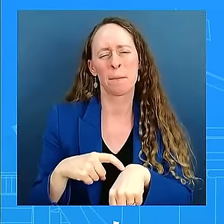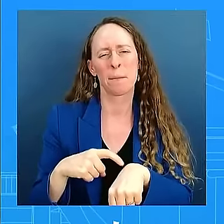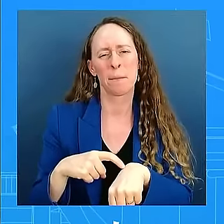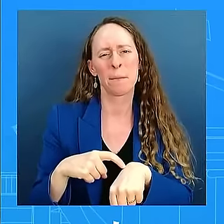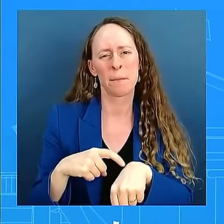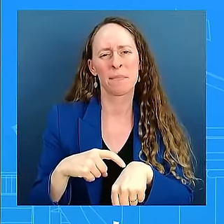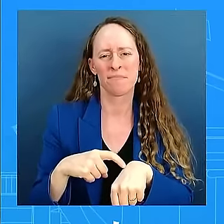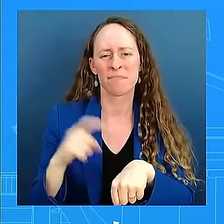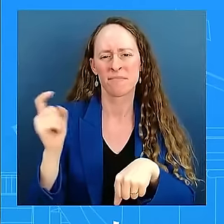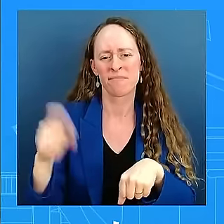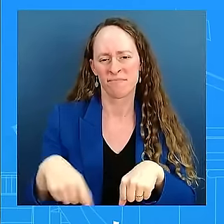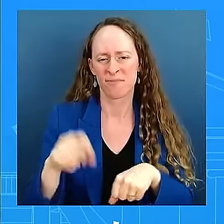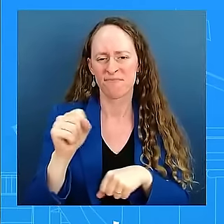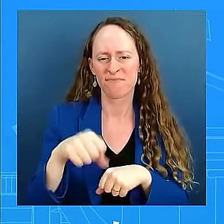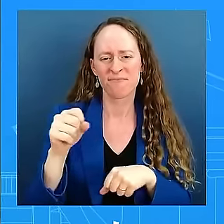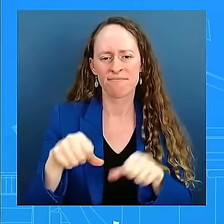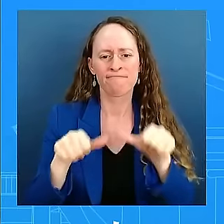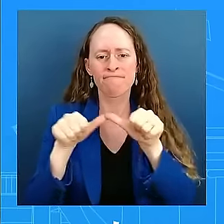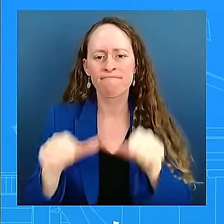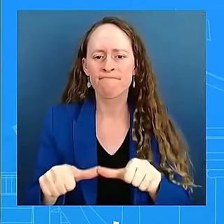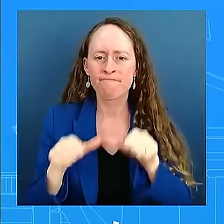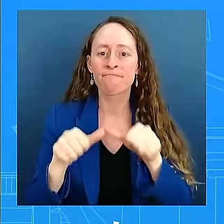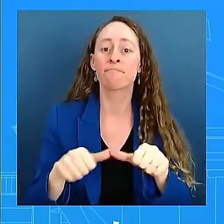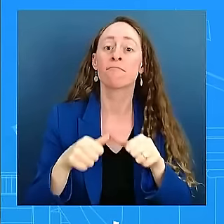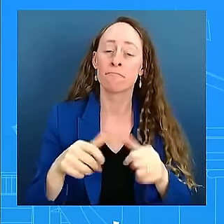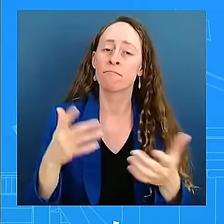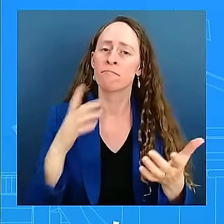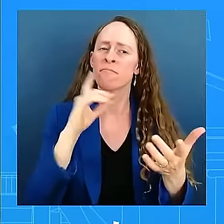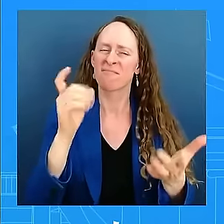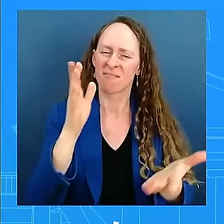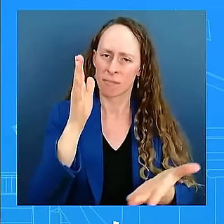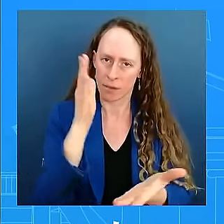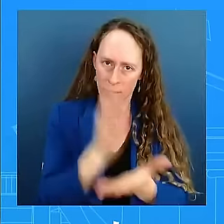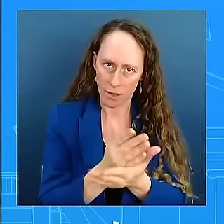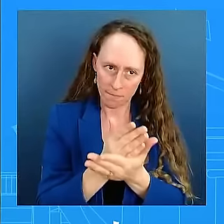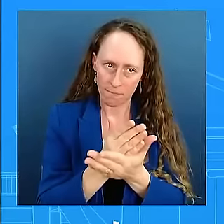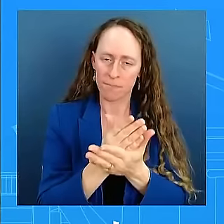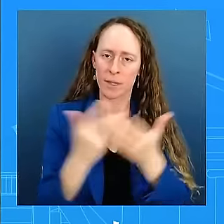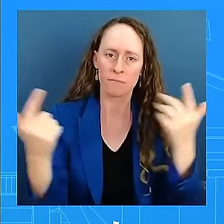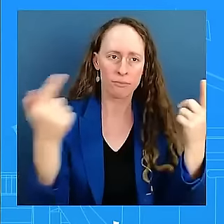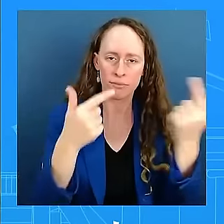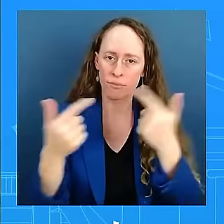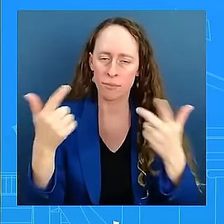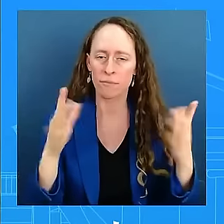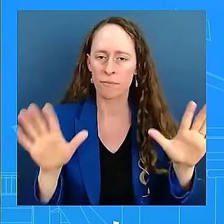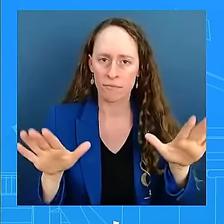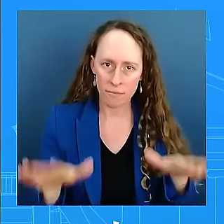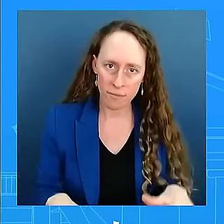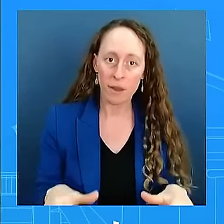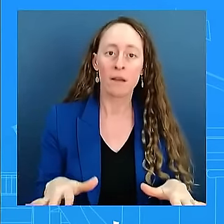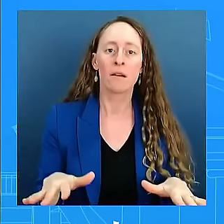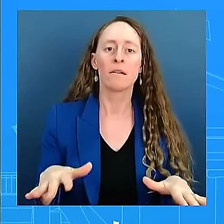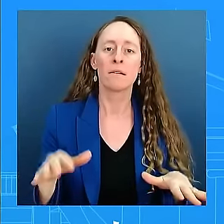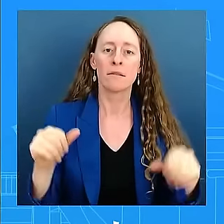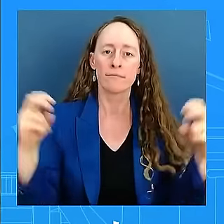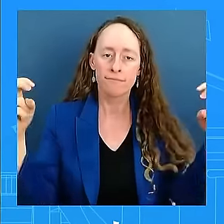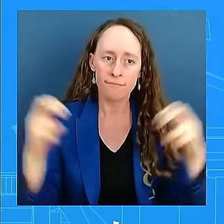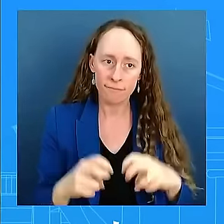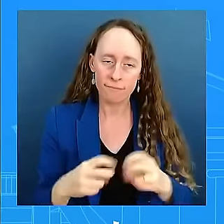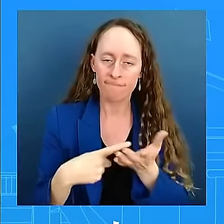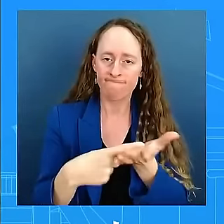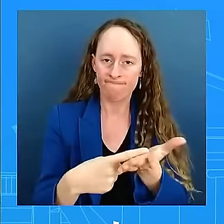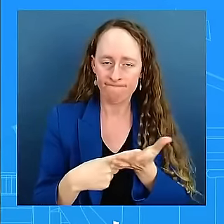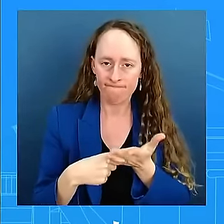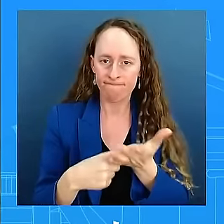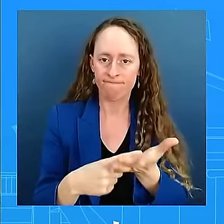space, some diplomatic dialogue in order to get there. And so, you know, that's what you would need, is a